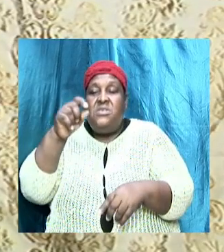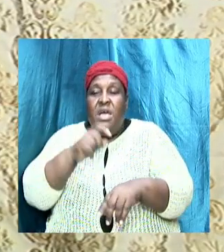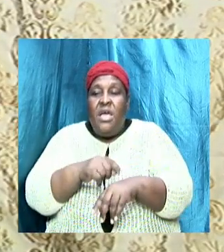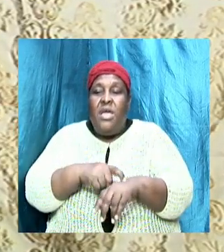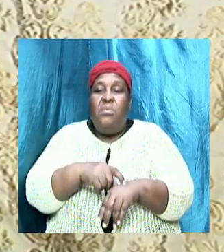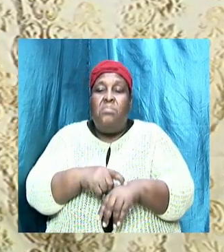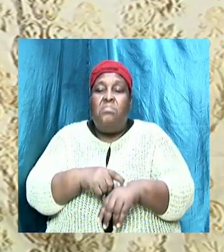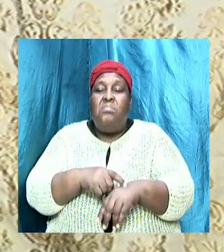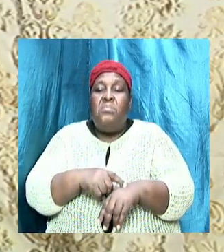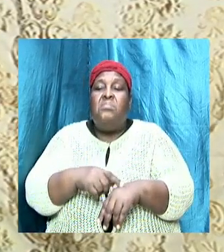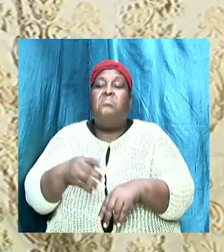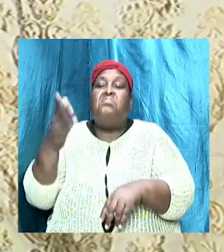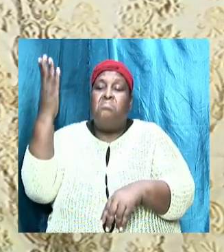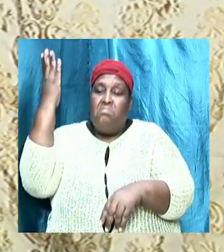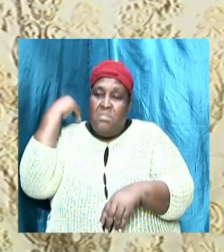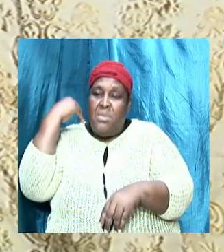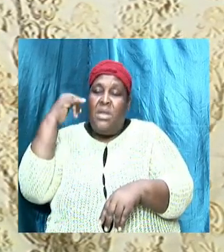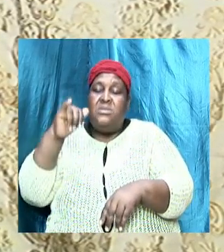still happening now